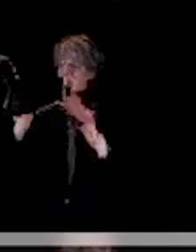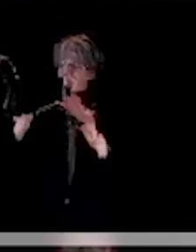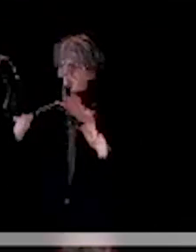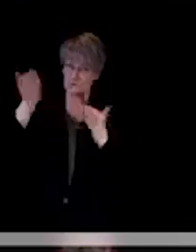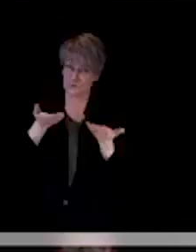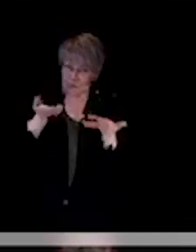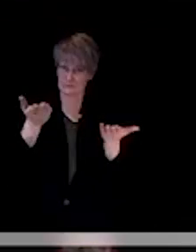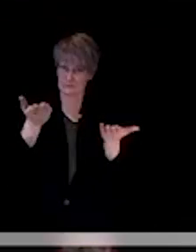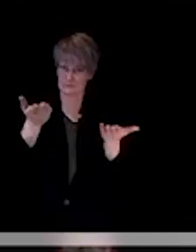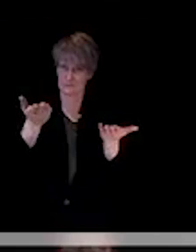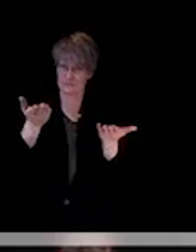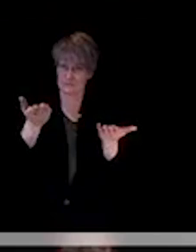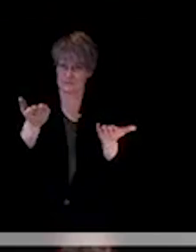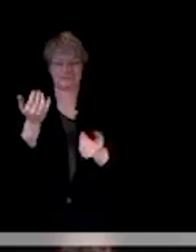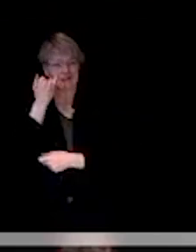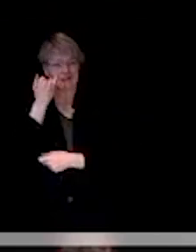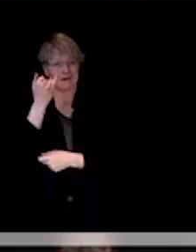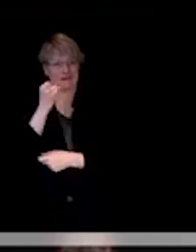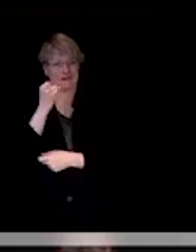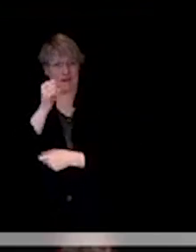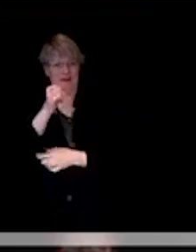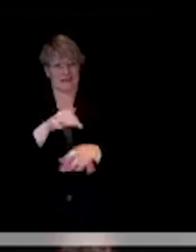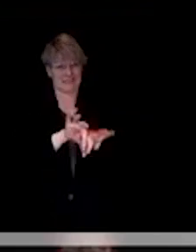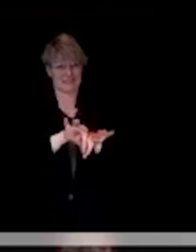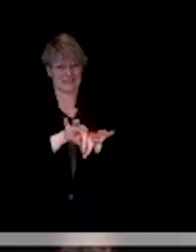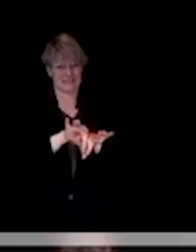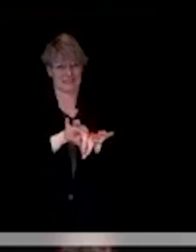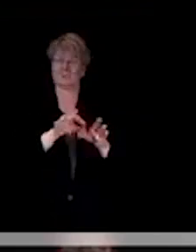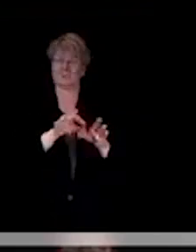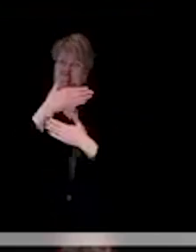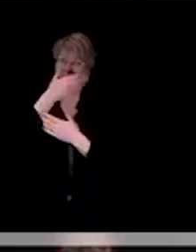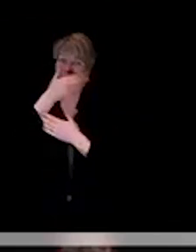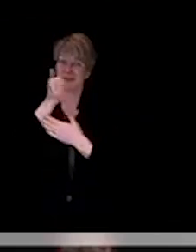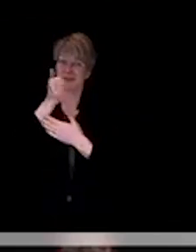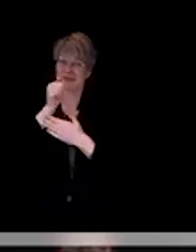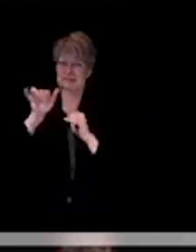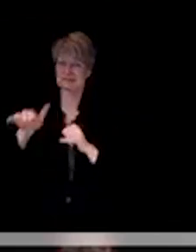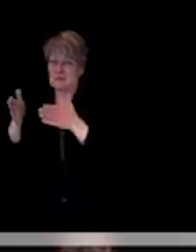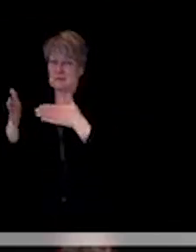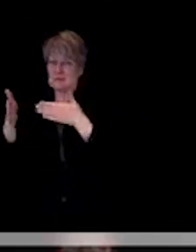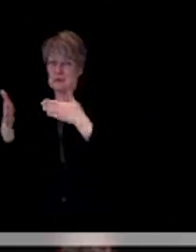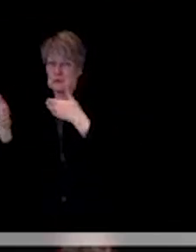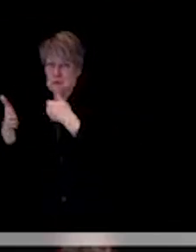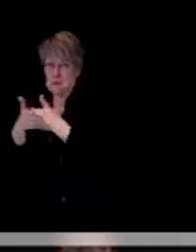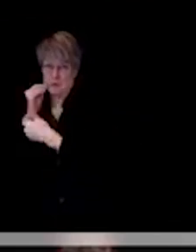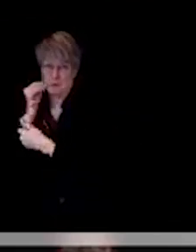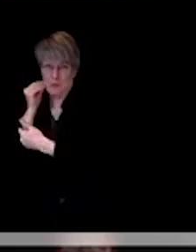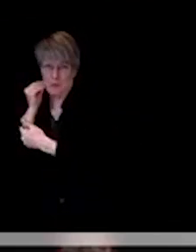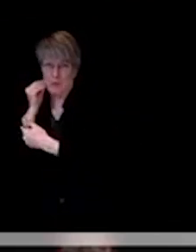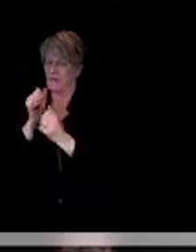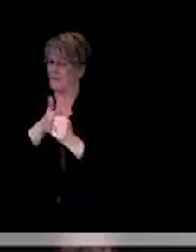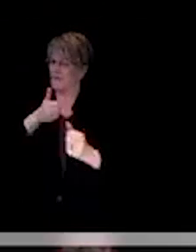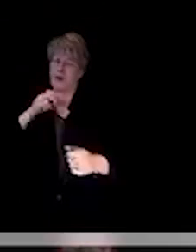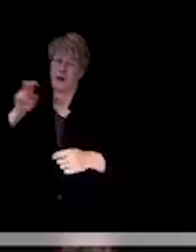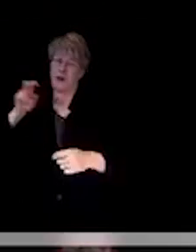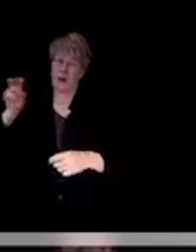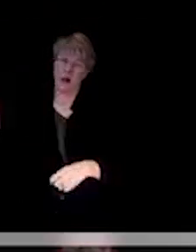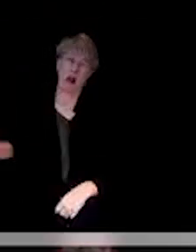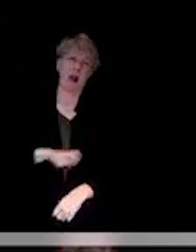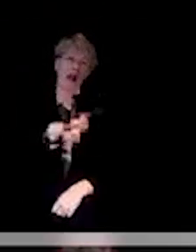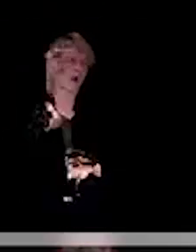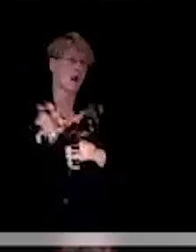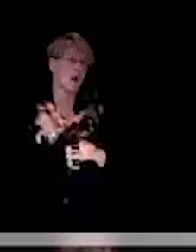unless it's essential, we try to stay closer to home and that we avoid traveling long distances from where we live